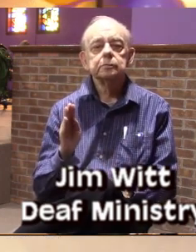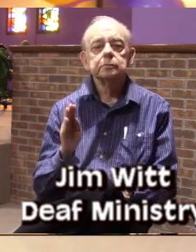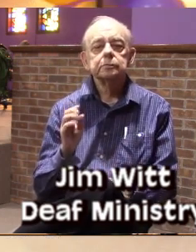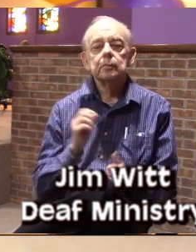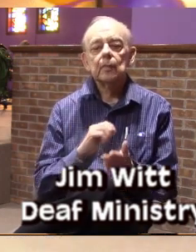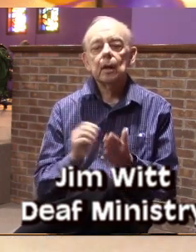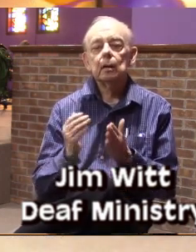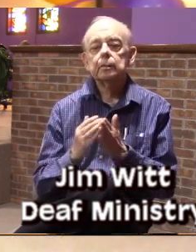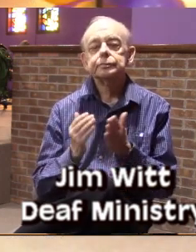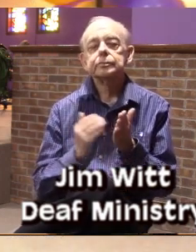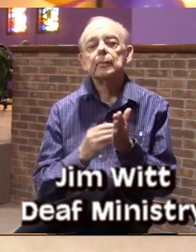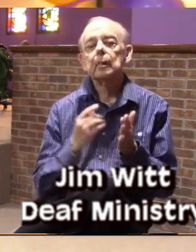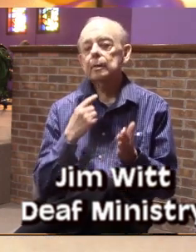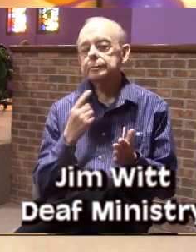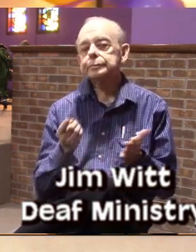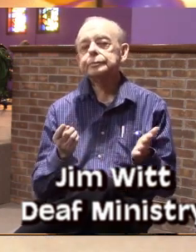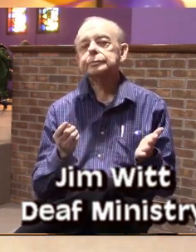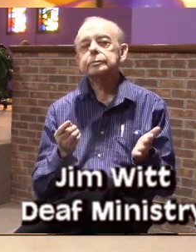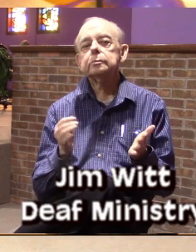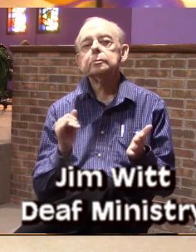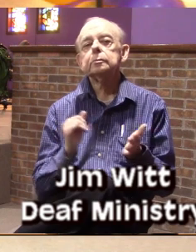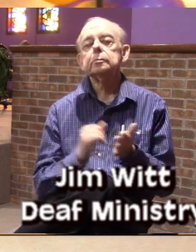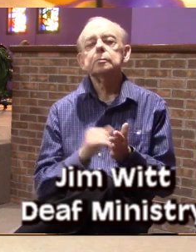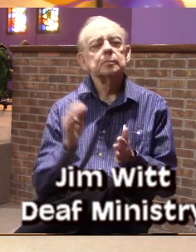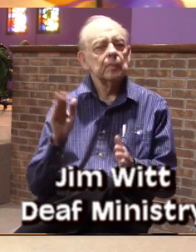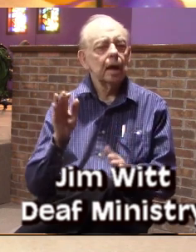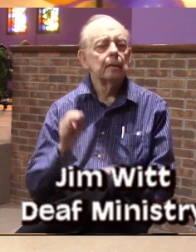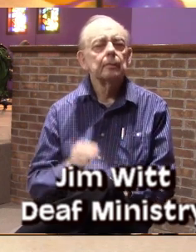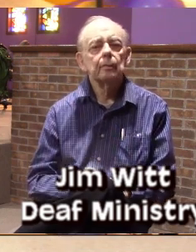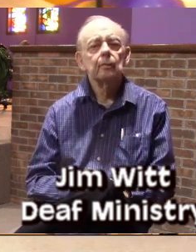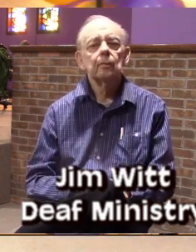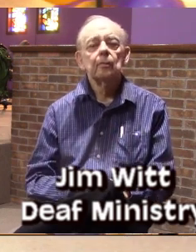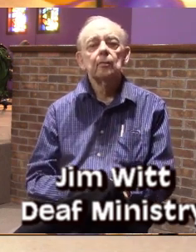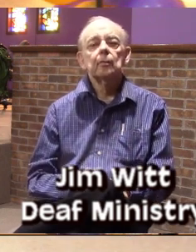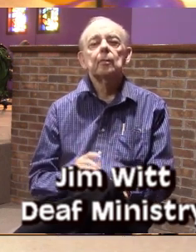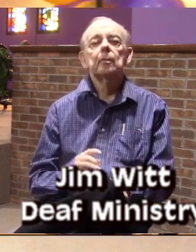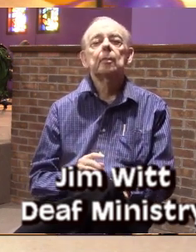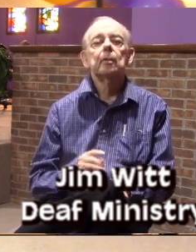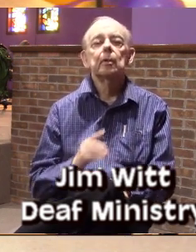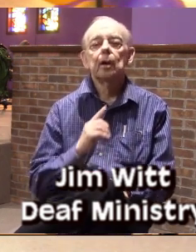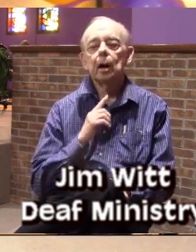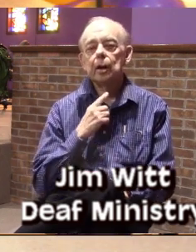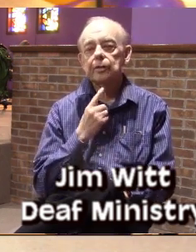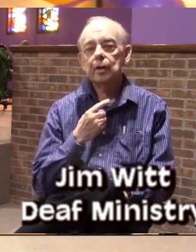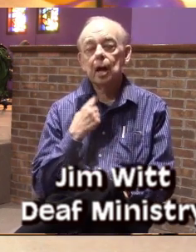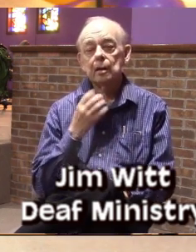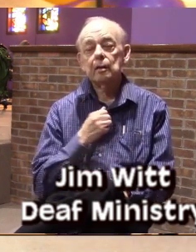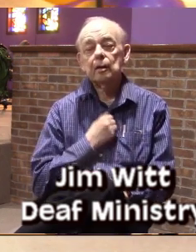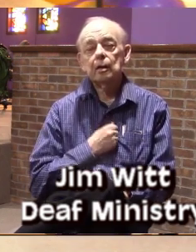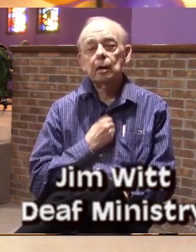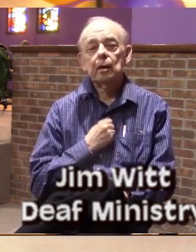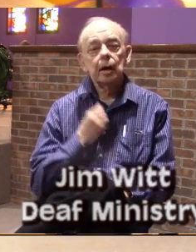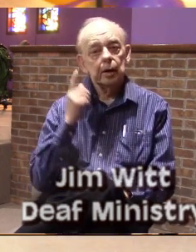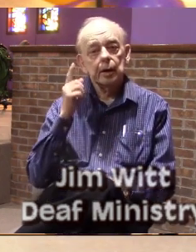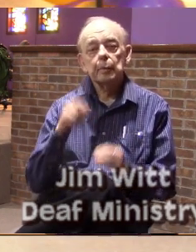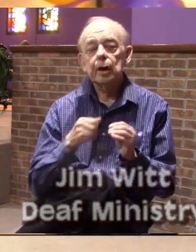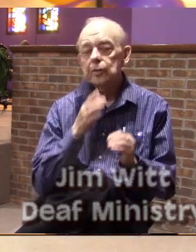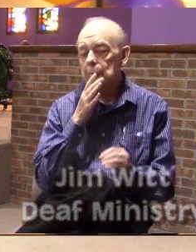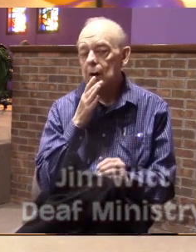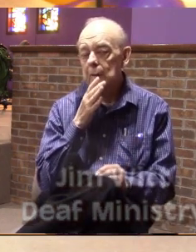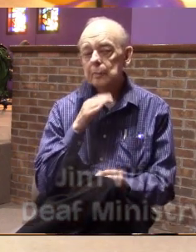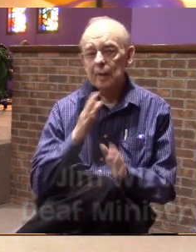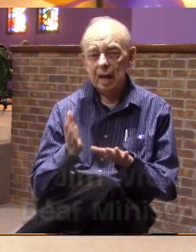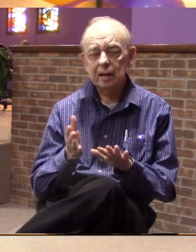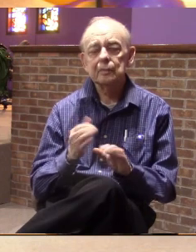message and was saying, you know, hey, I really want to say I'm sorry for hearing about your mom and